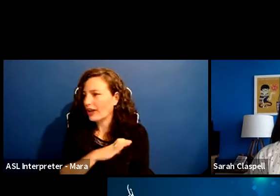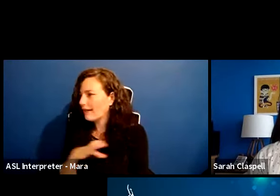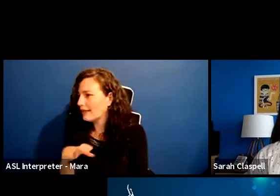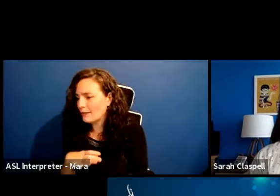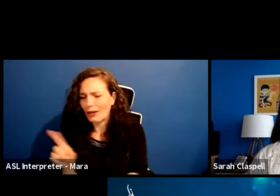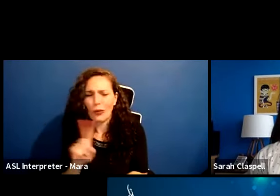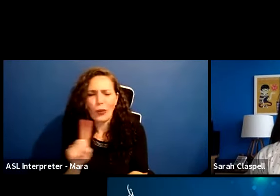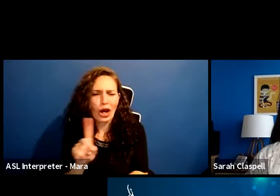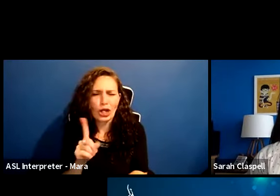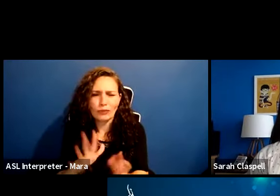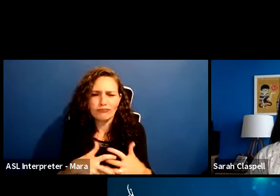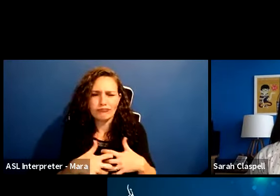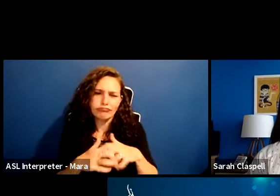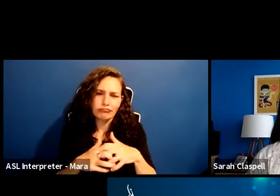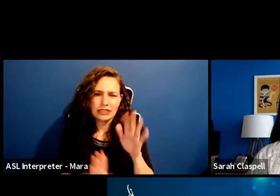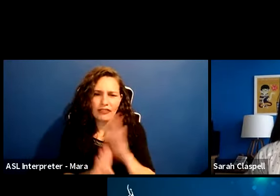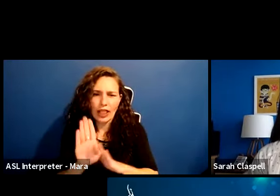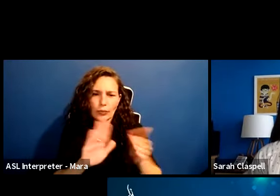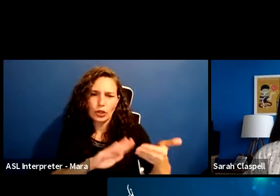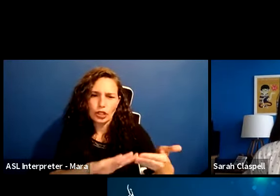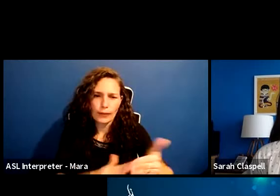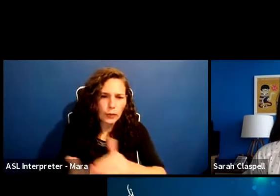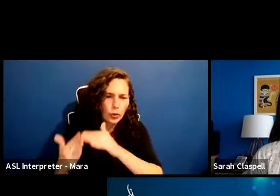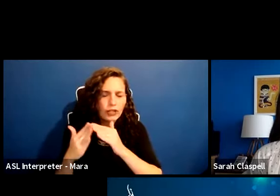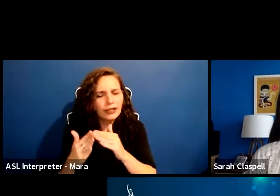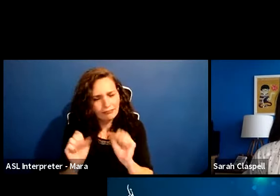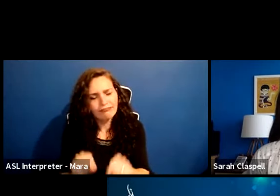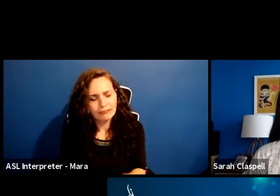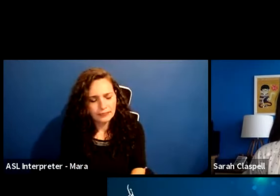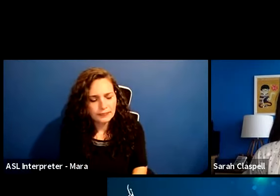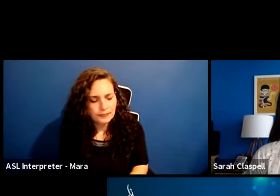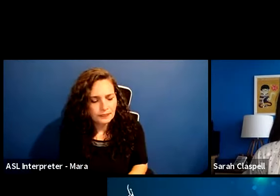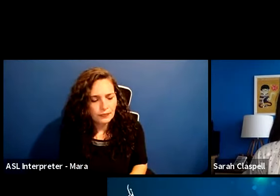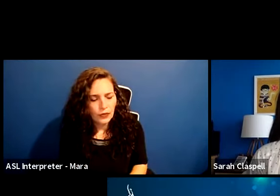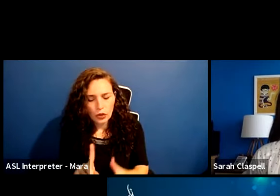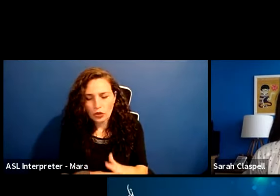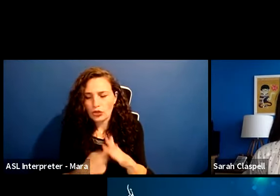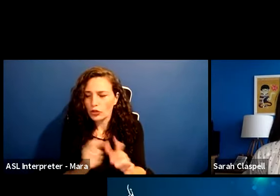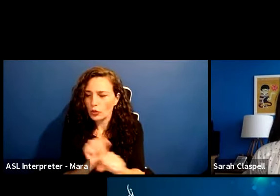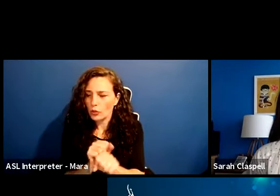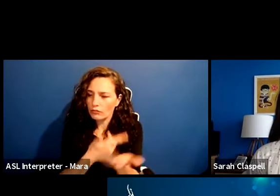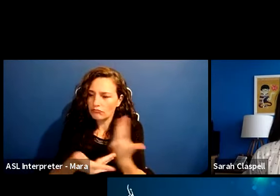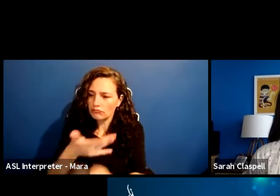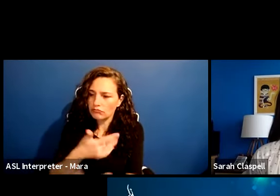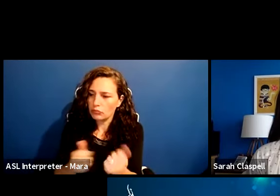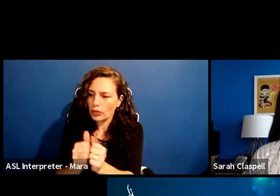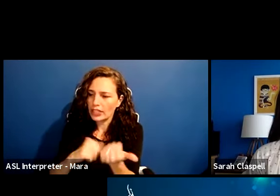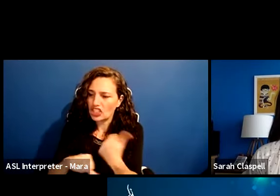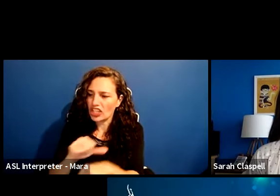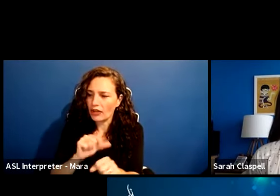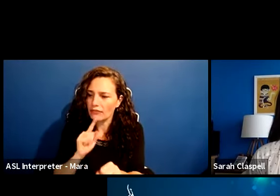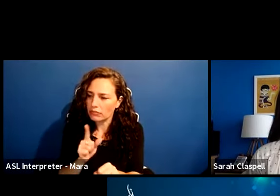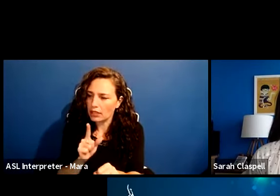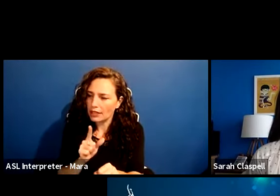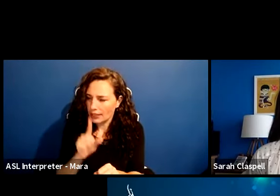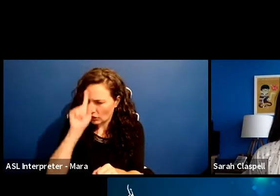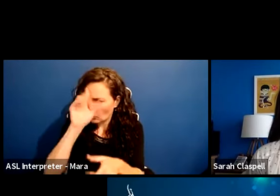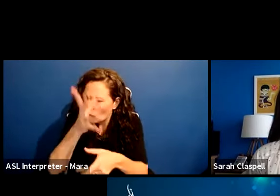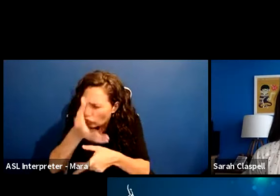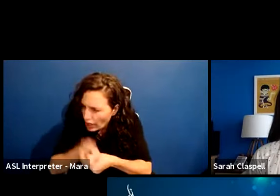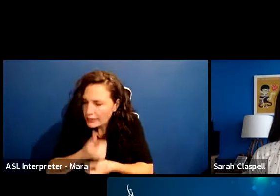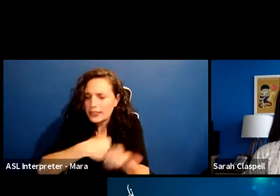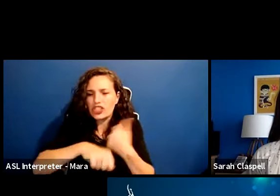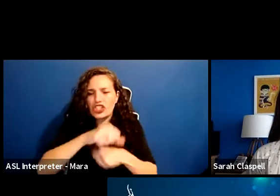wherever you build your, your community. Um, when you start to work with each other and put so much trust in each other